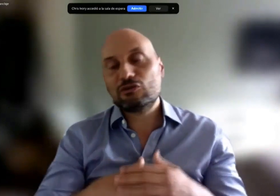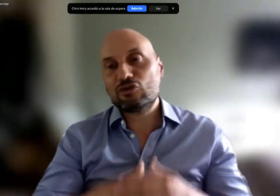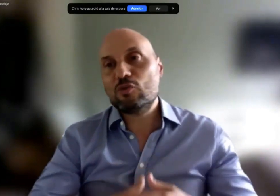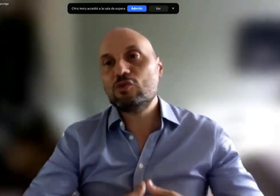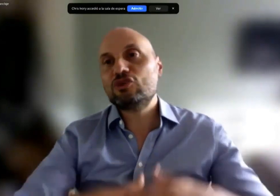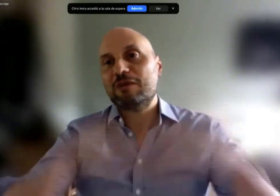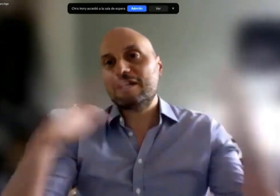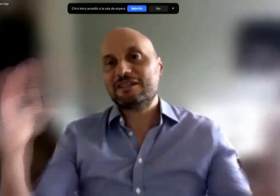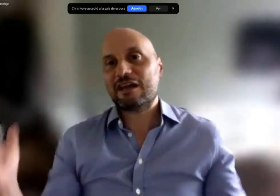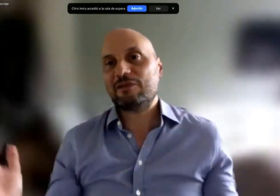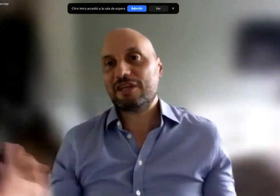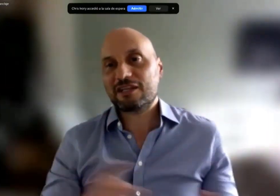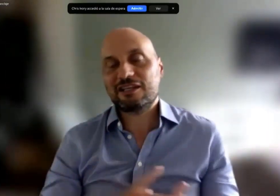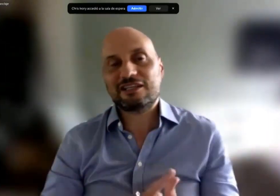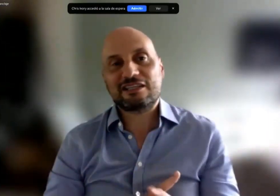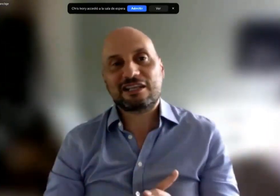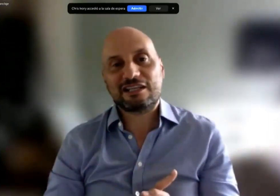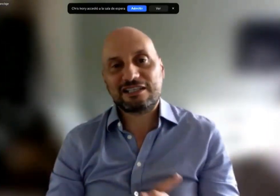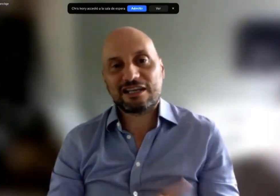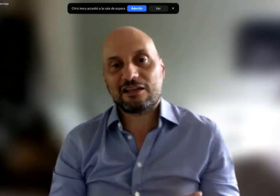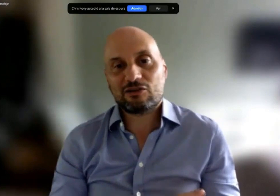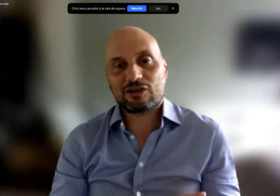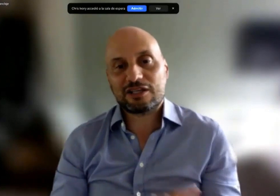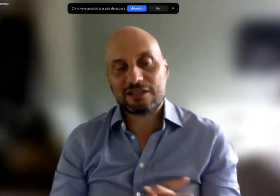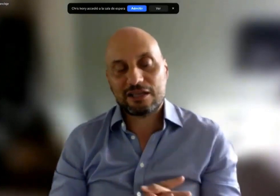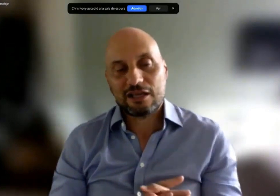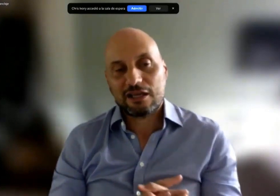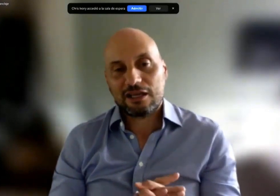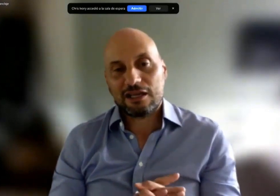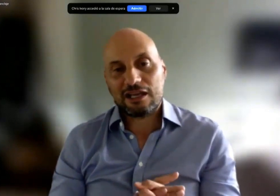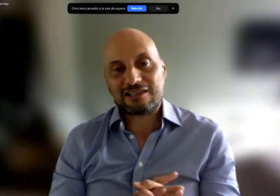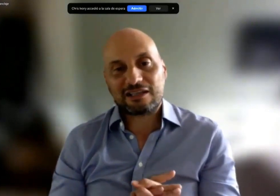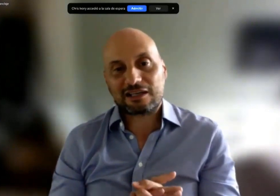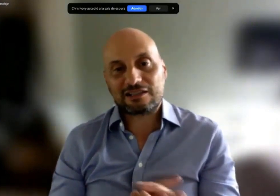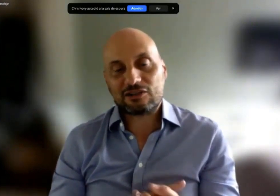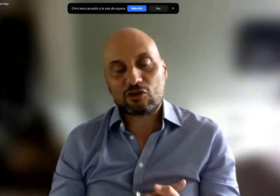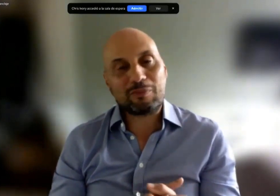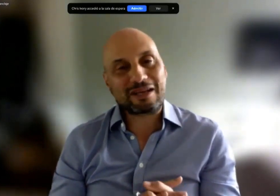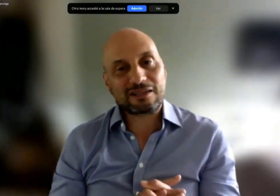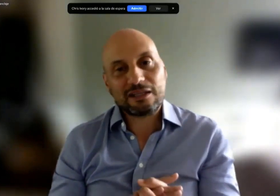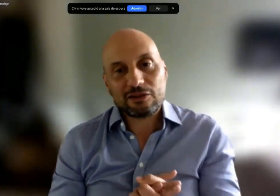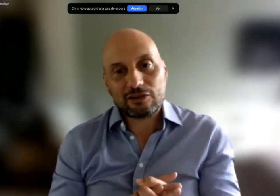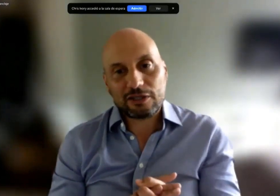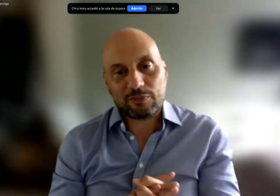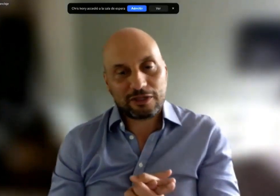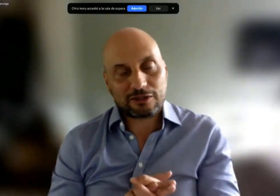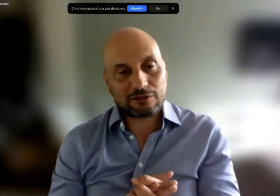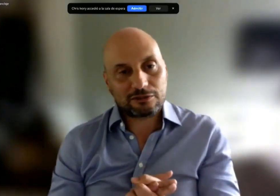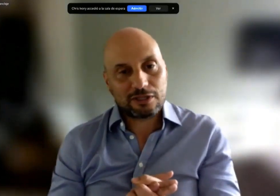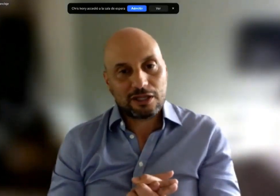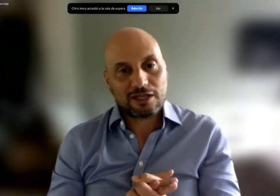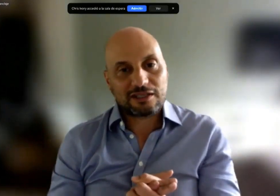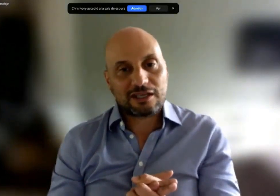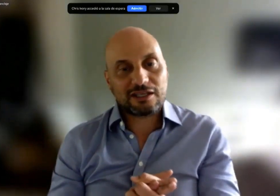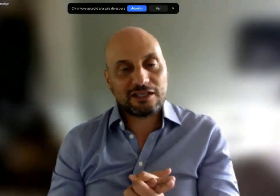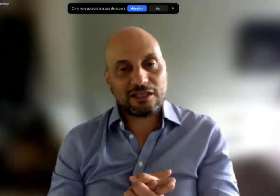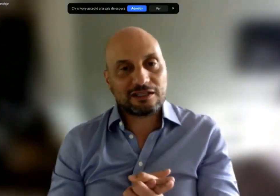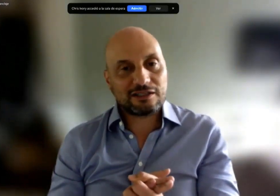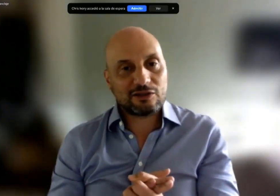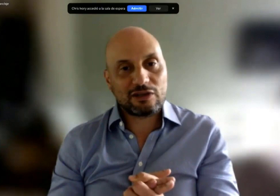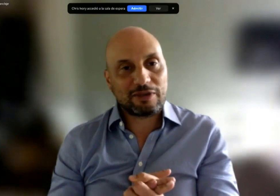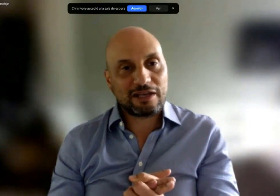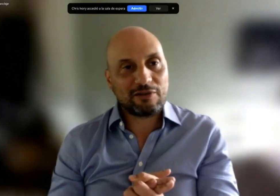Christina. They have one that is even more open and decentralized of what is shared access.